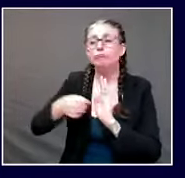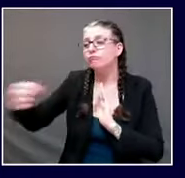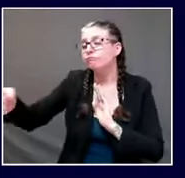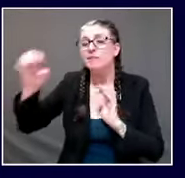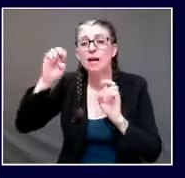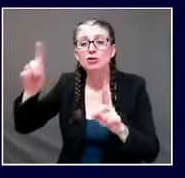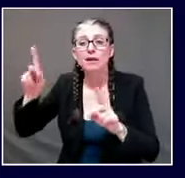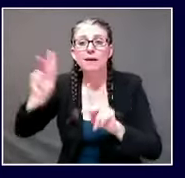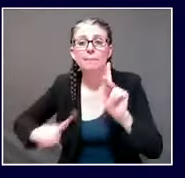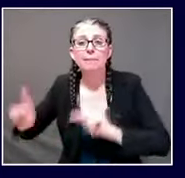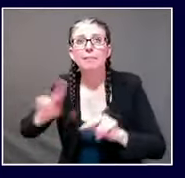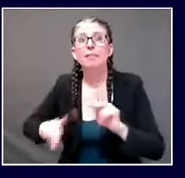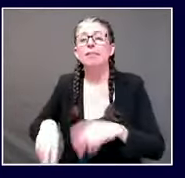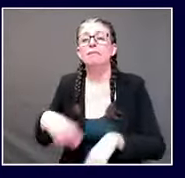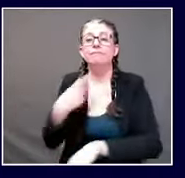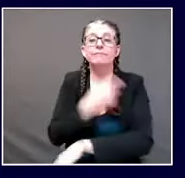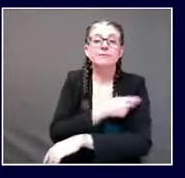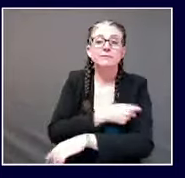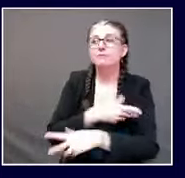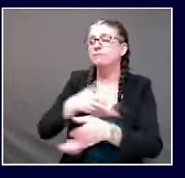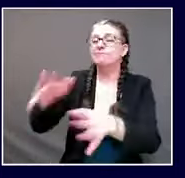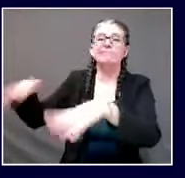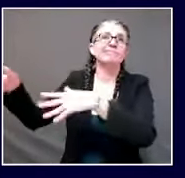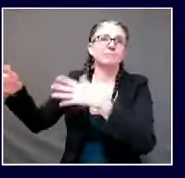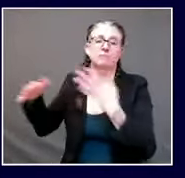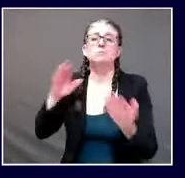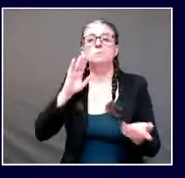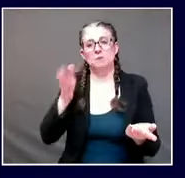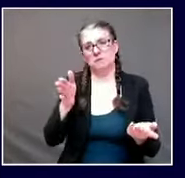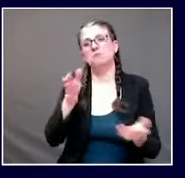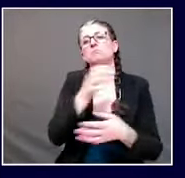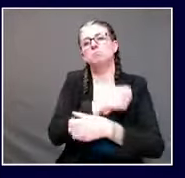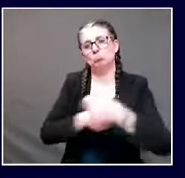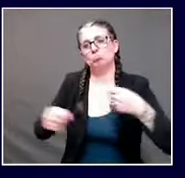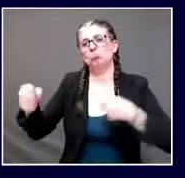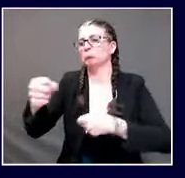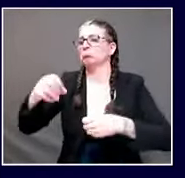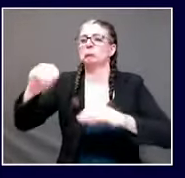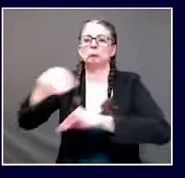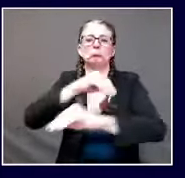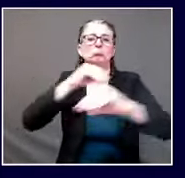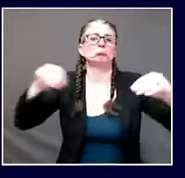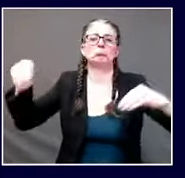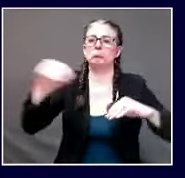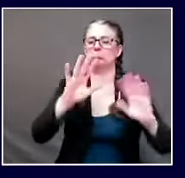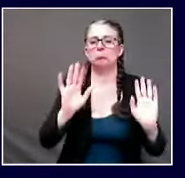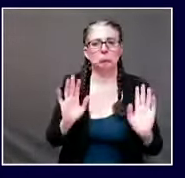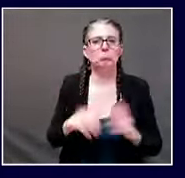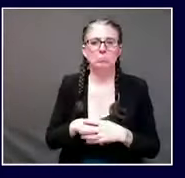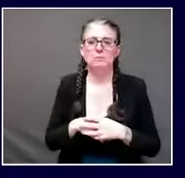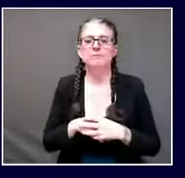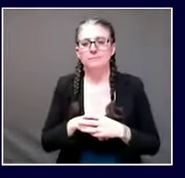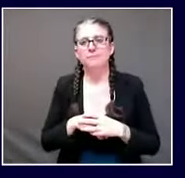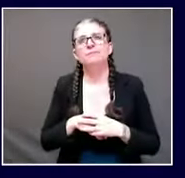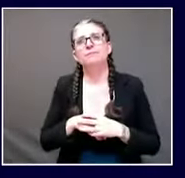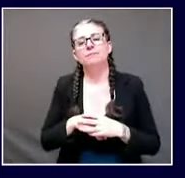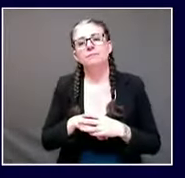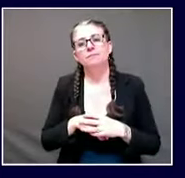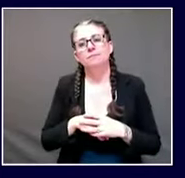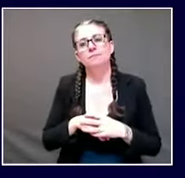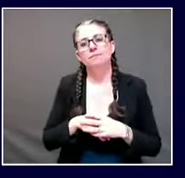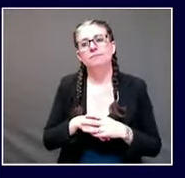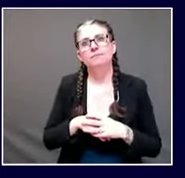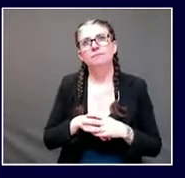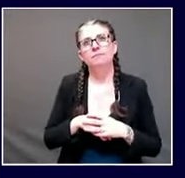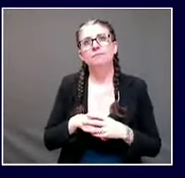long process for sure uh you bet rose i'm going to turn things over to patty